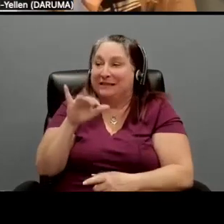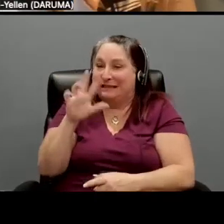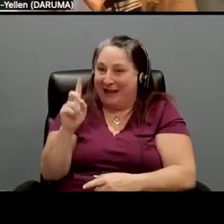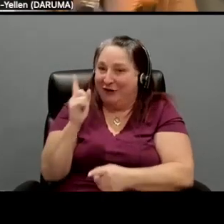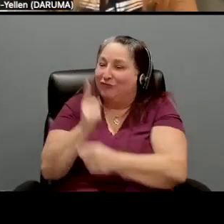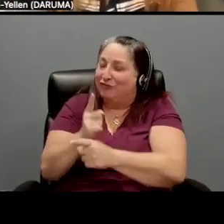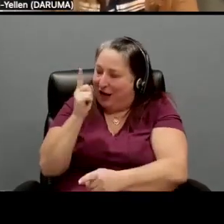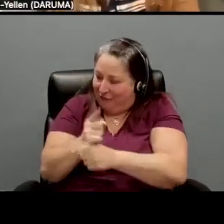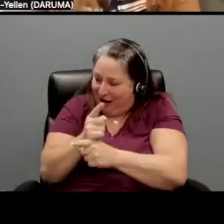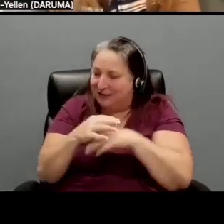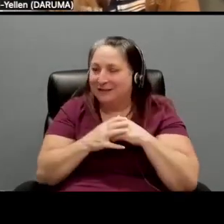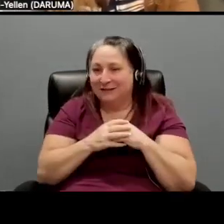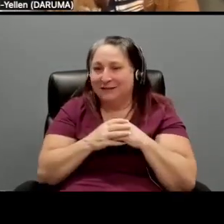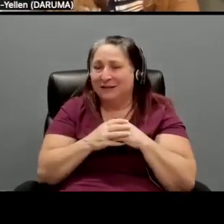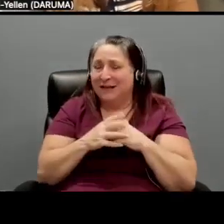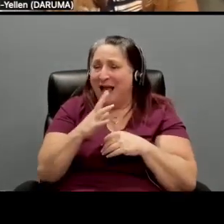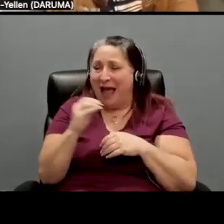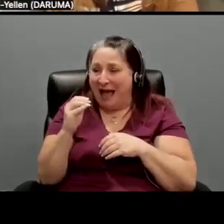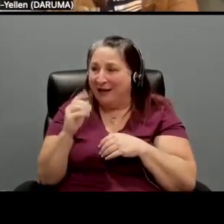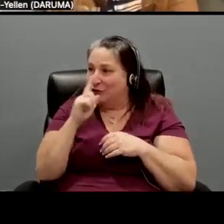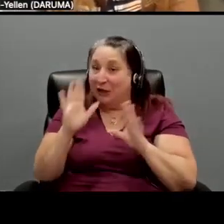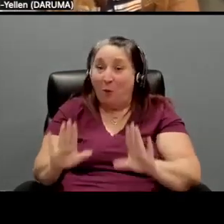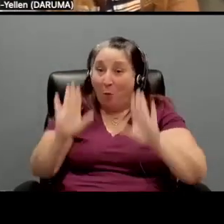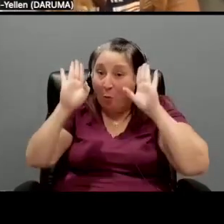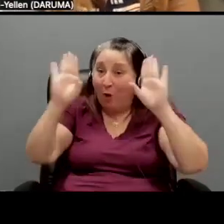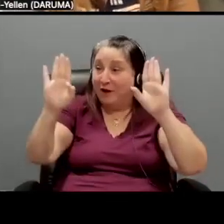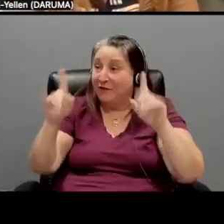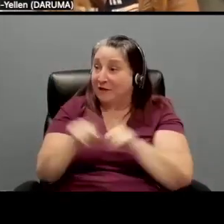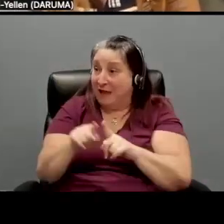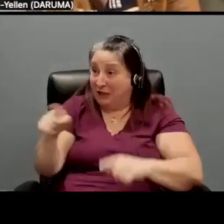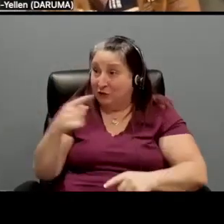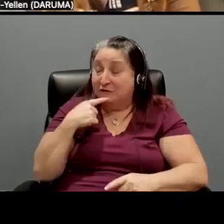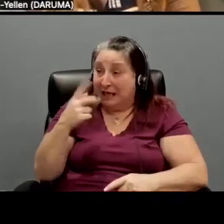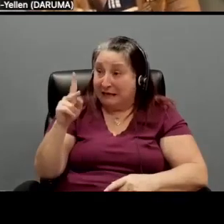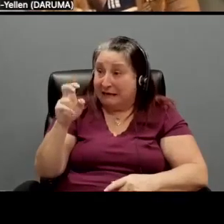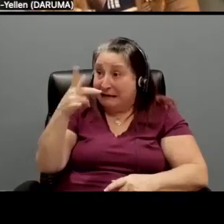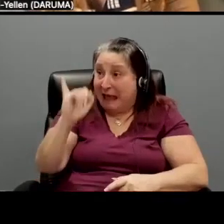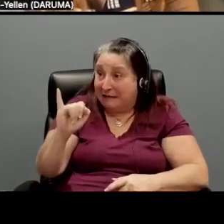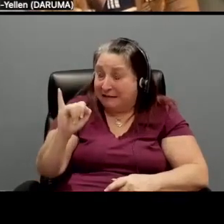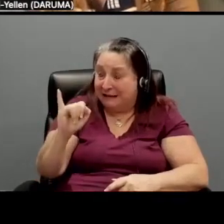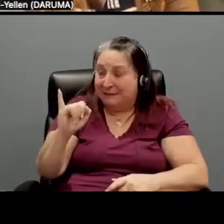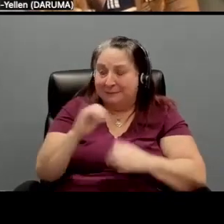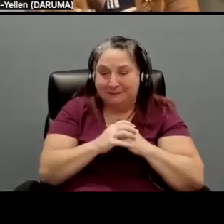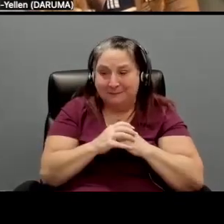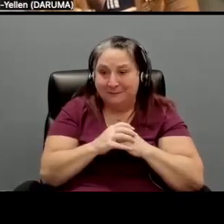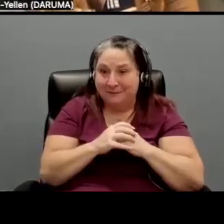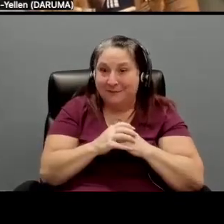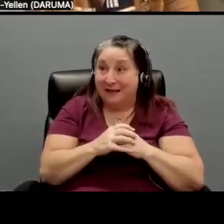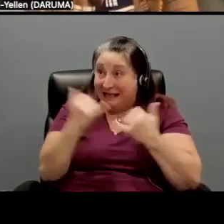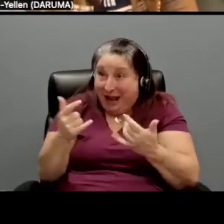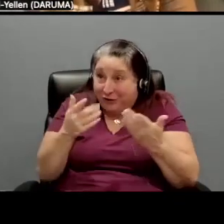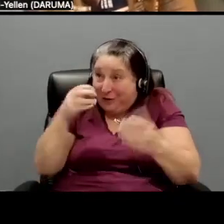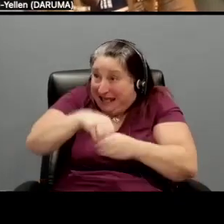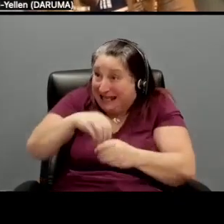Well, it's, it's, and it's so wonderful. Like you, you said, Kelly, that it's, I mean, it's going to slam dance.